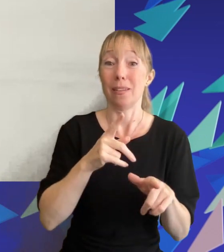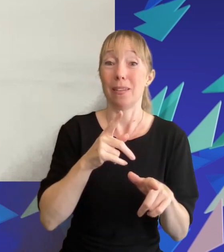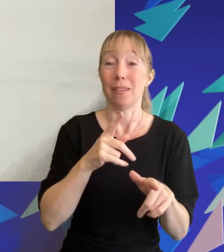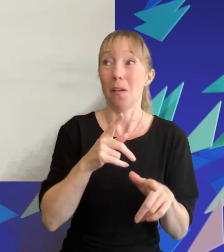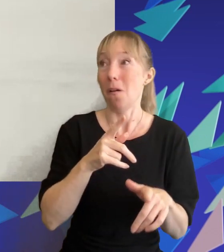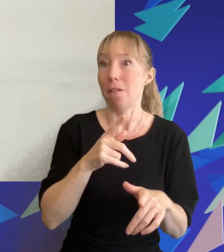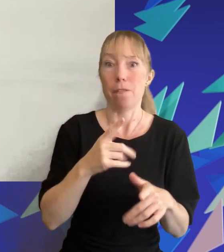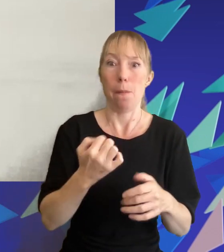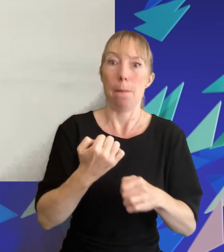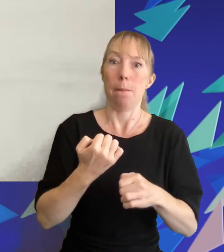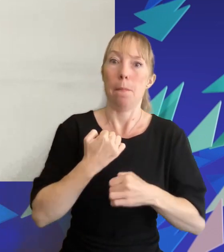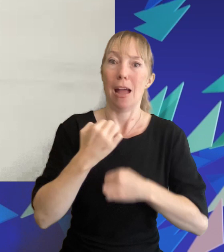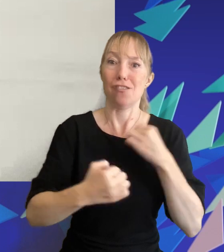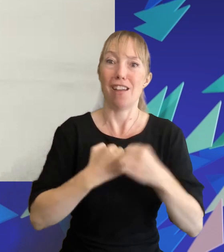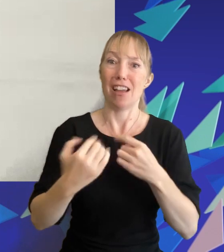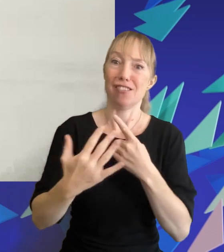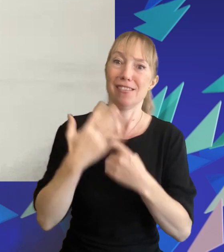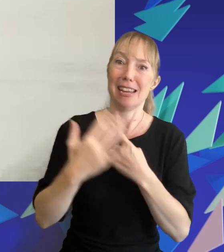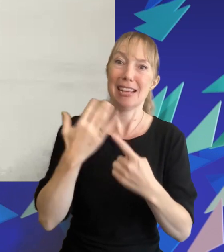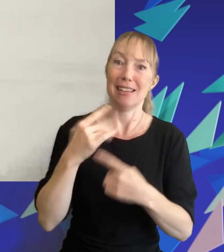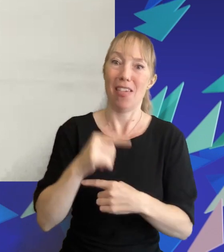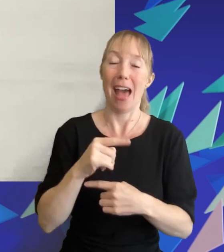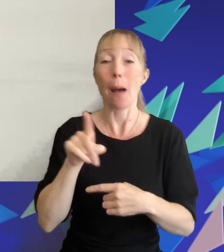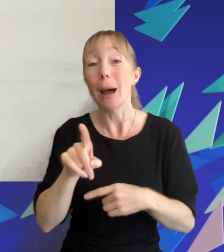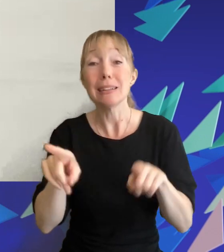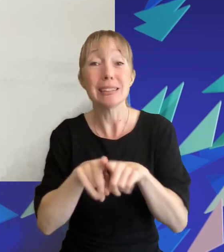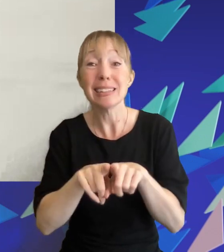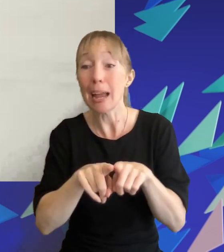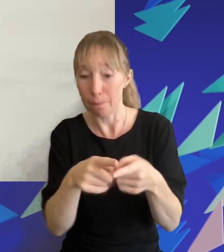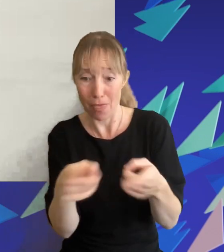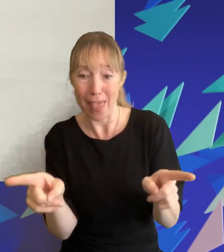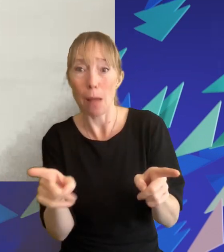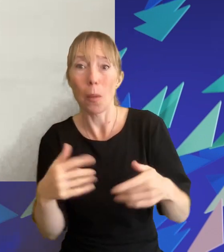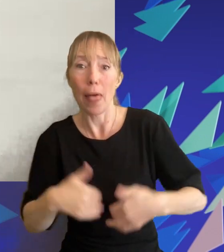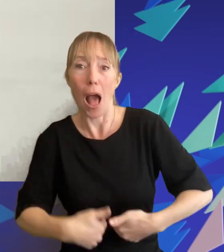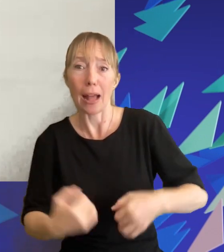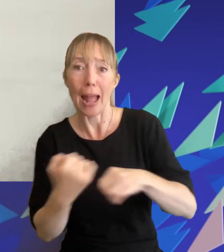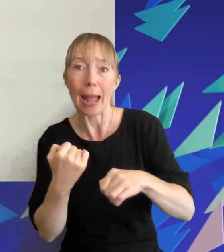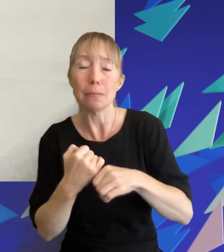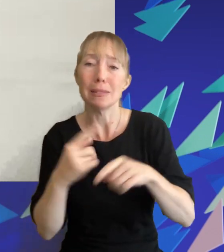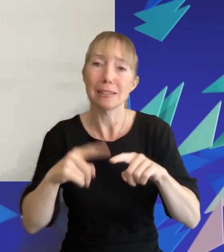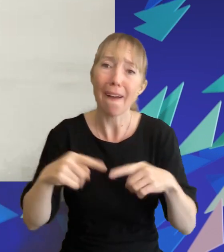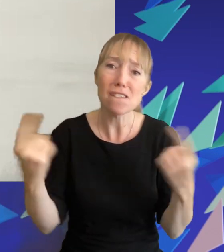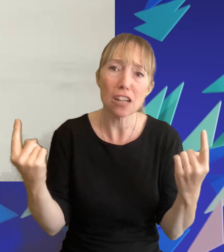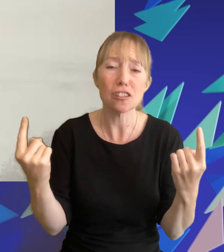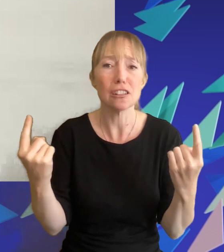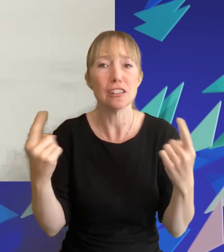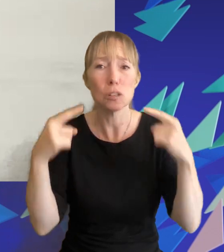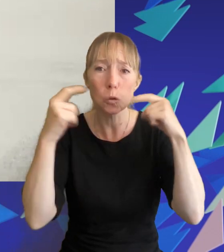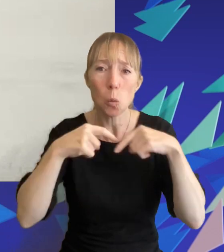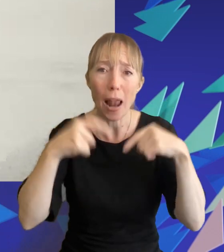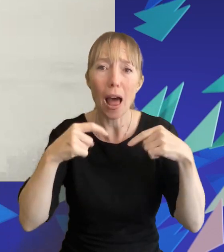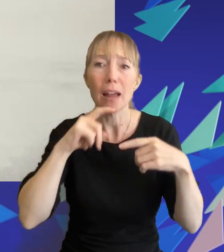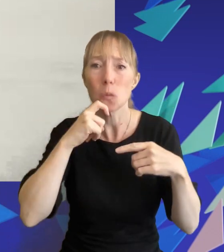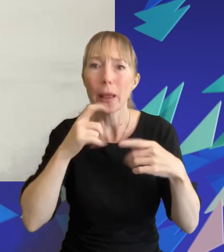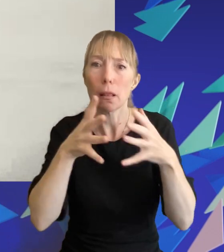of for that this obsession with harry potter but it's going to be the exact same thing with hunger games and divergent and twilight um it's just gonna ramp